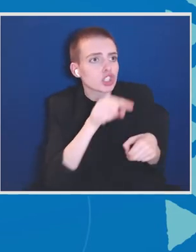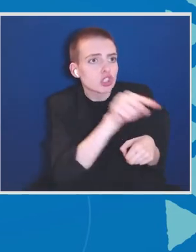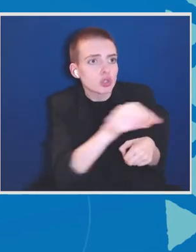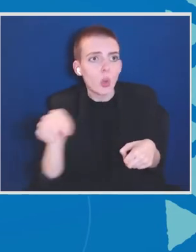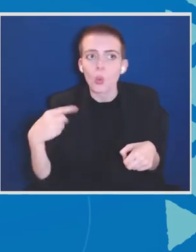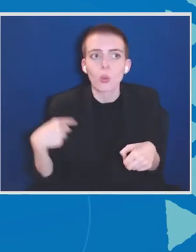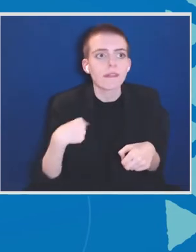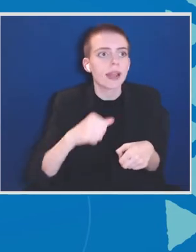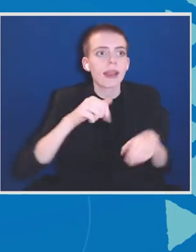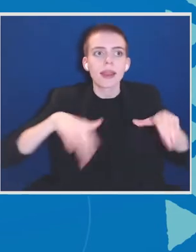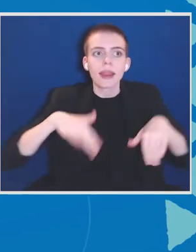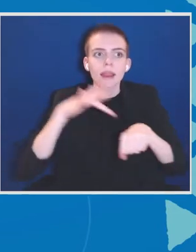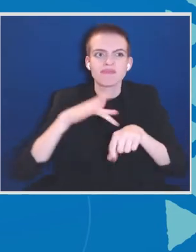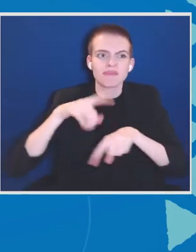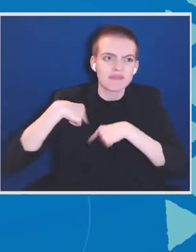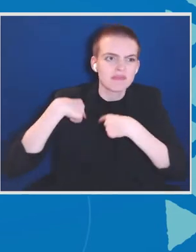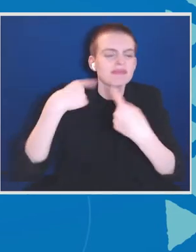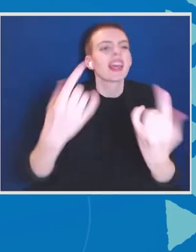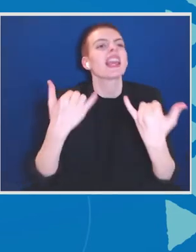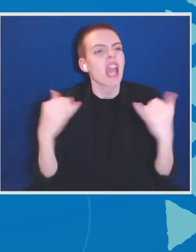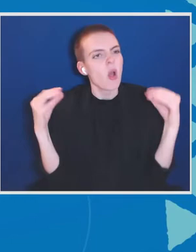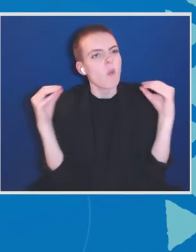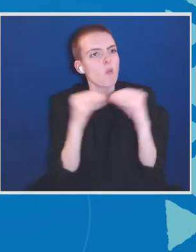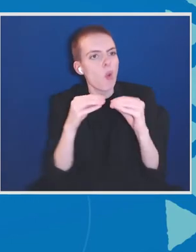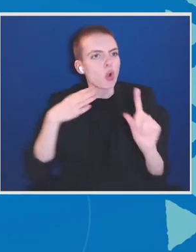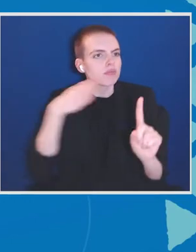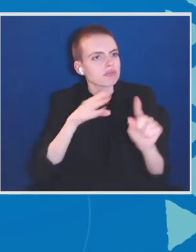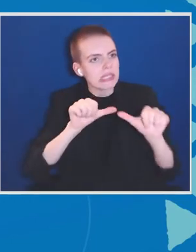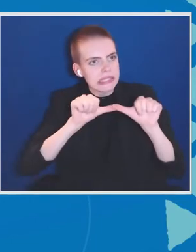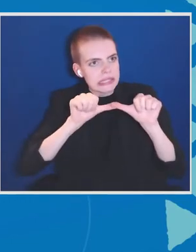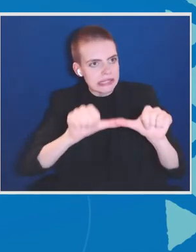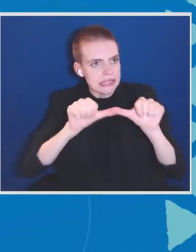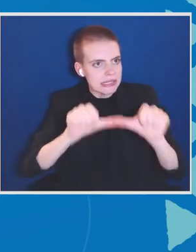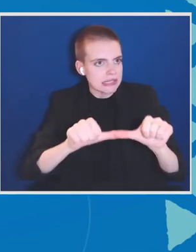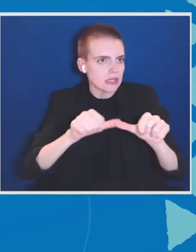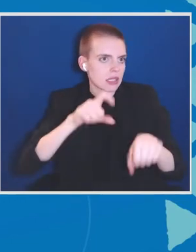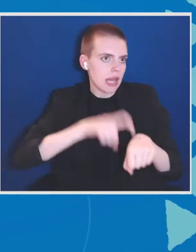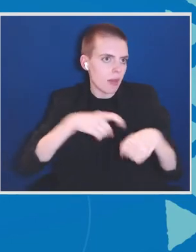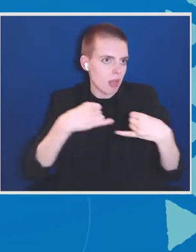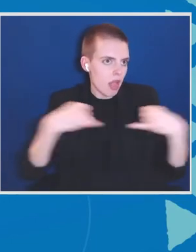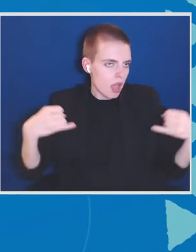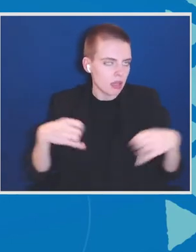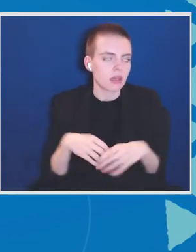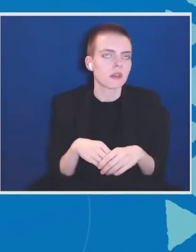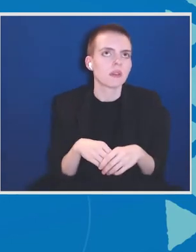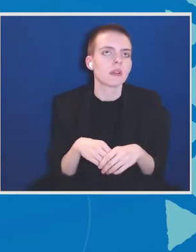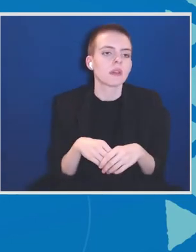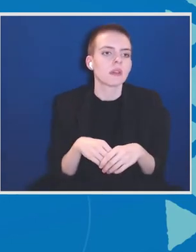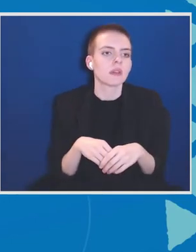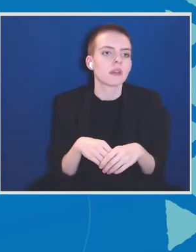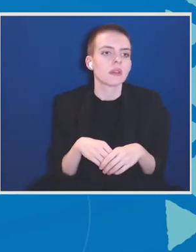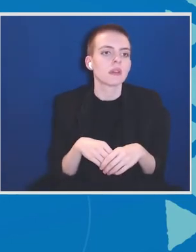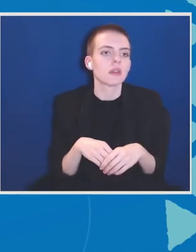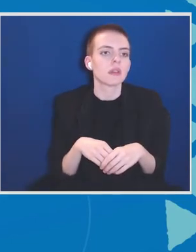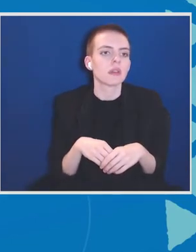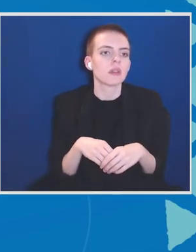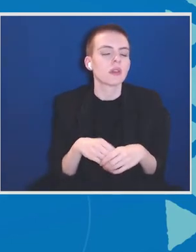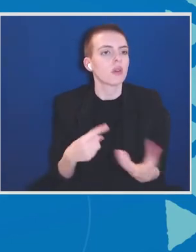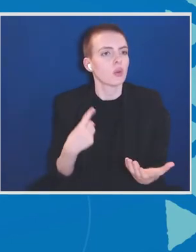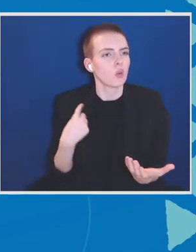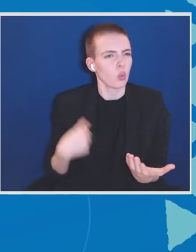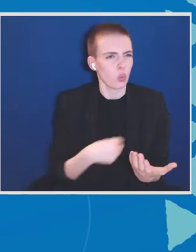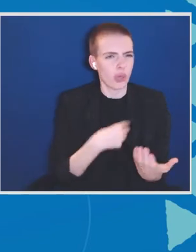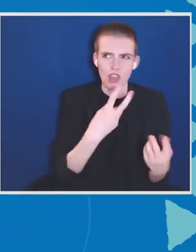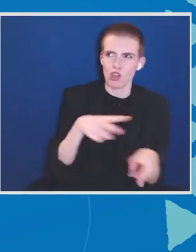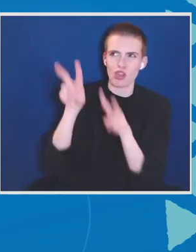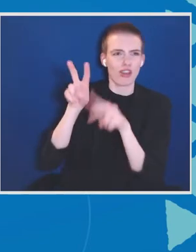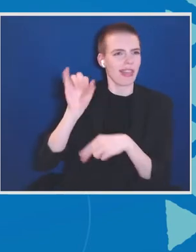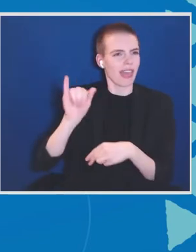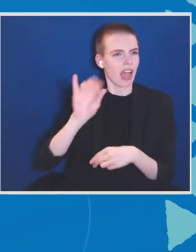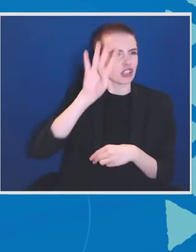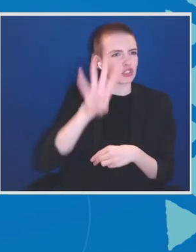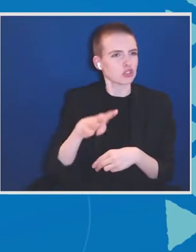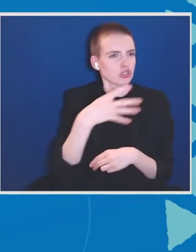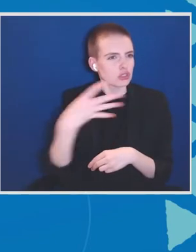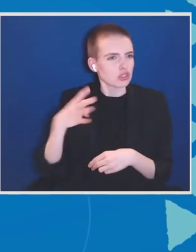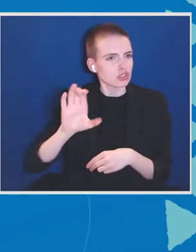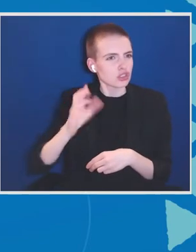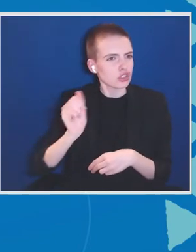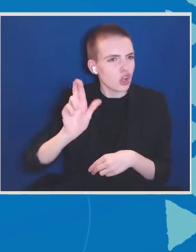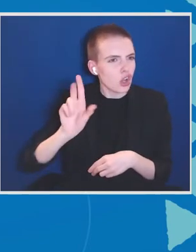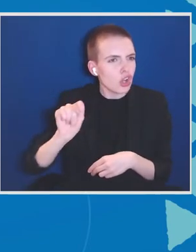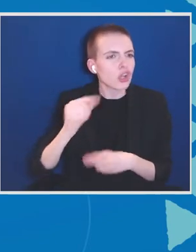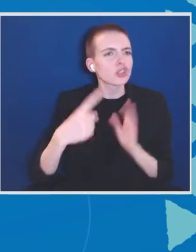past